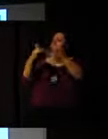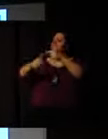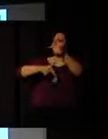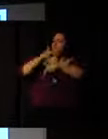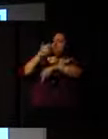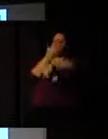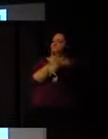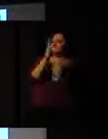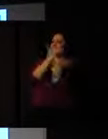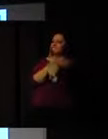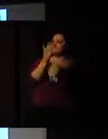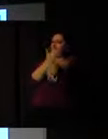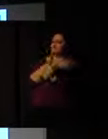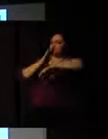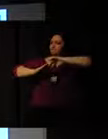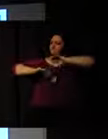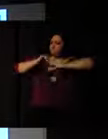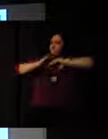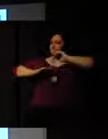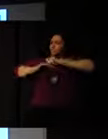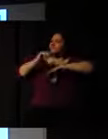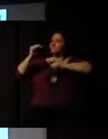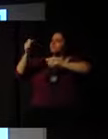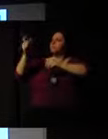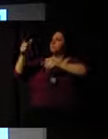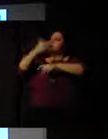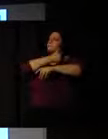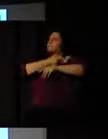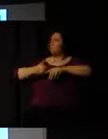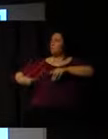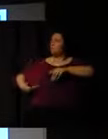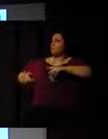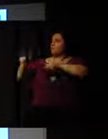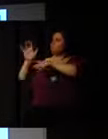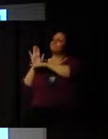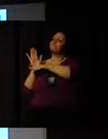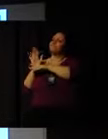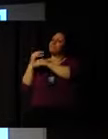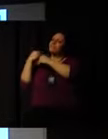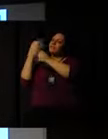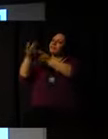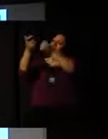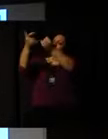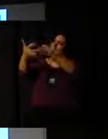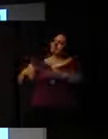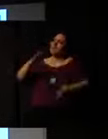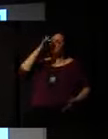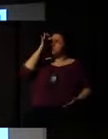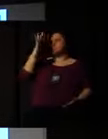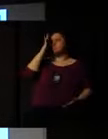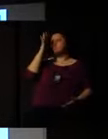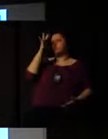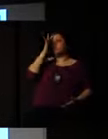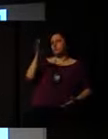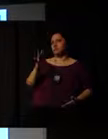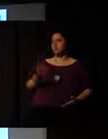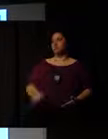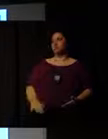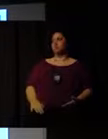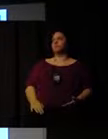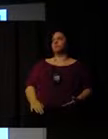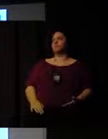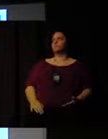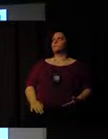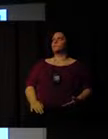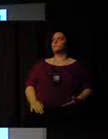institution that can provide the theoretical work. So call it community development practice. So you can structure a program